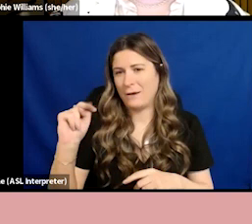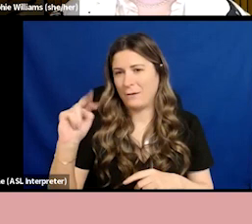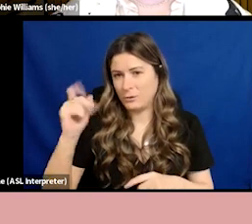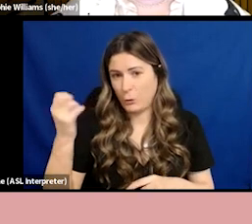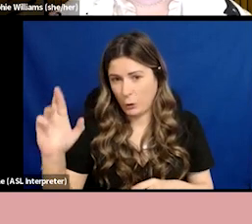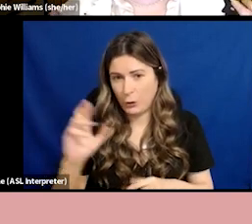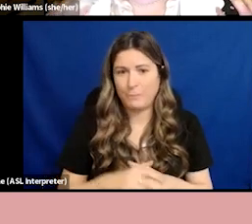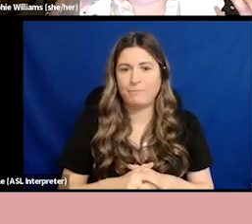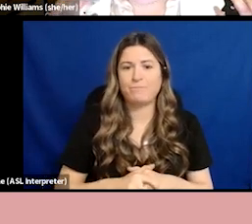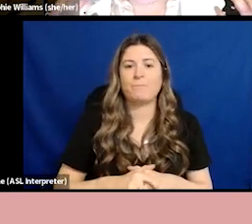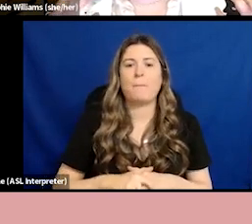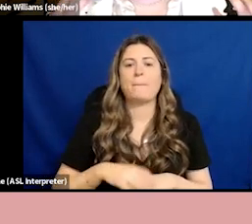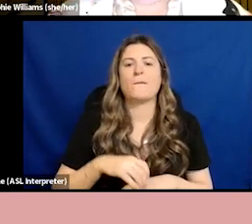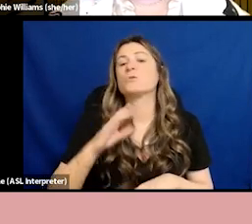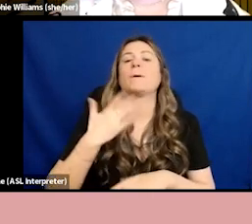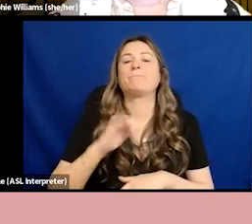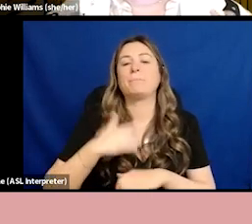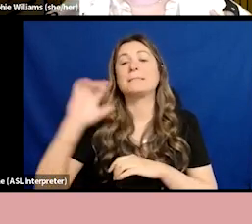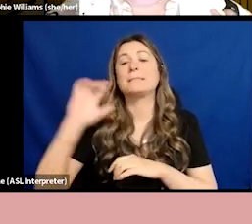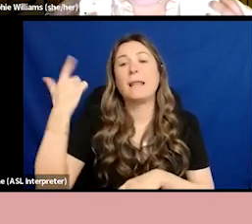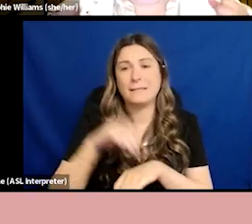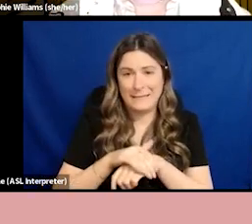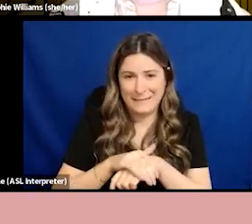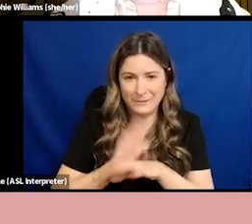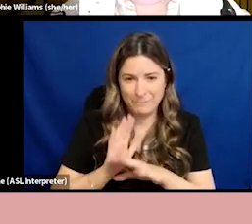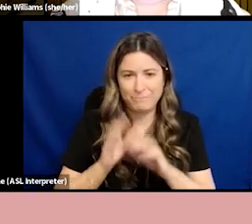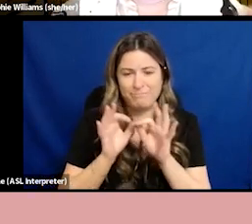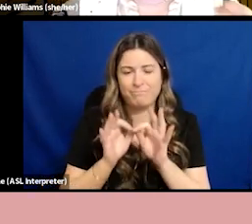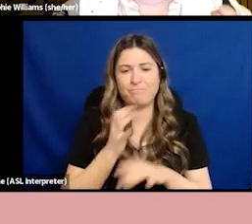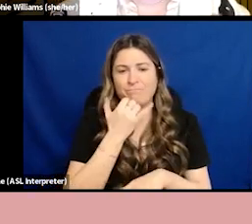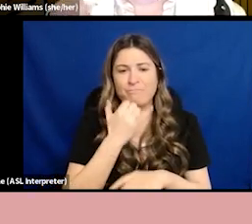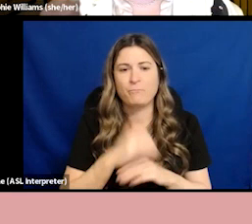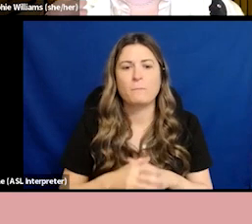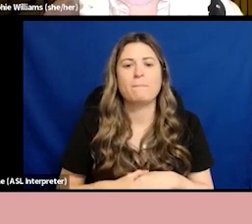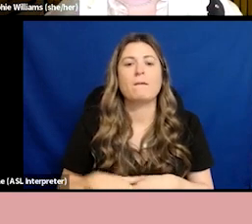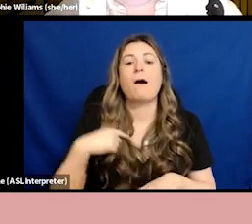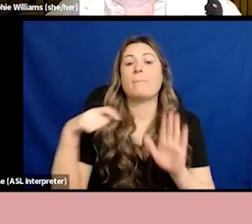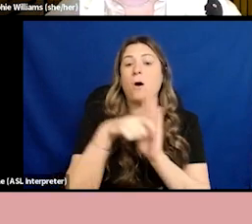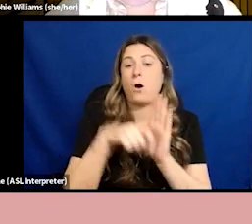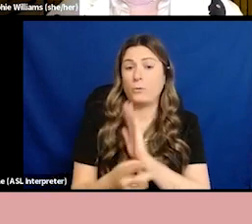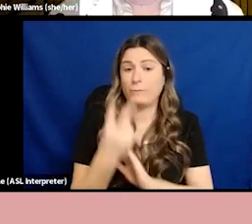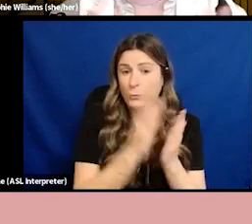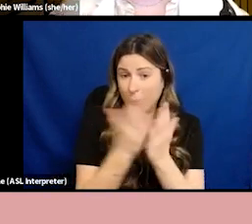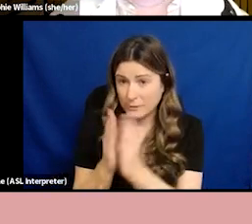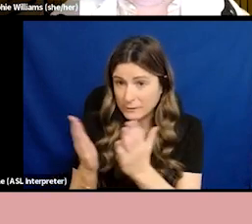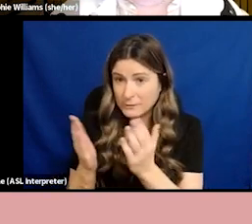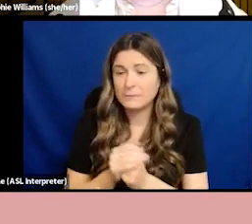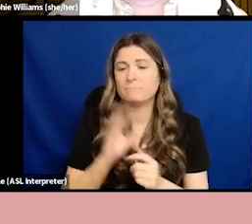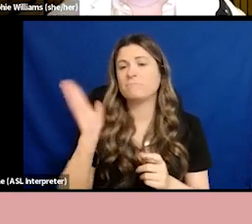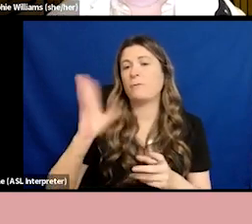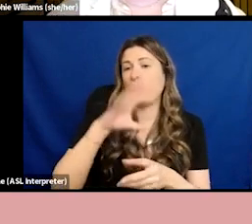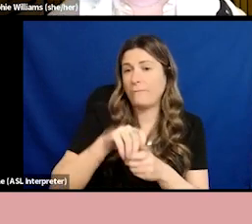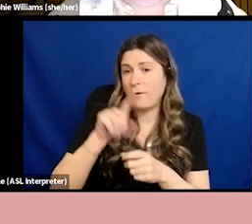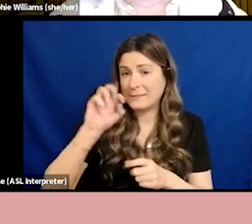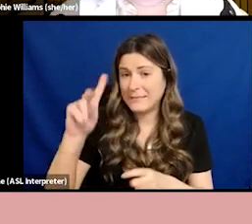and where I really work is in the combination of woman-ness and blackness. And that's going to be